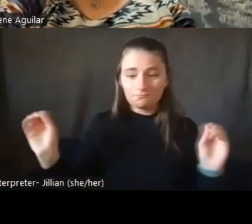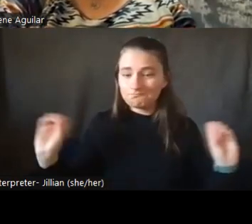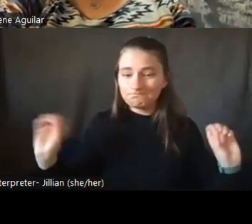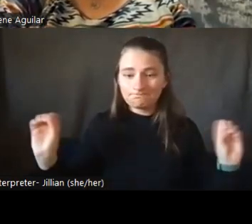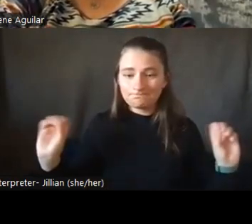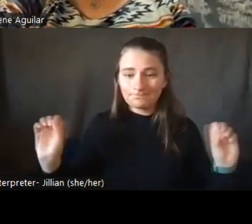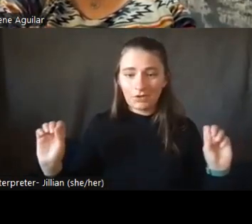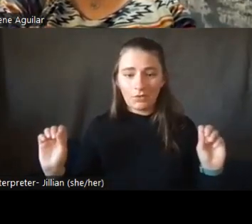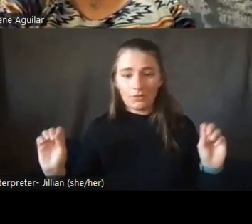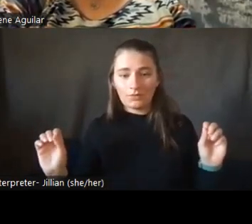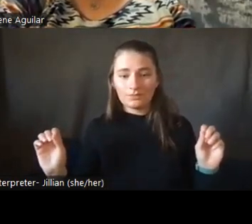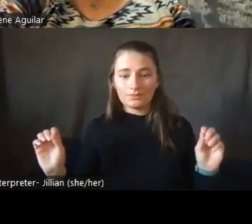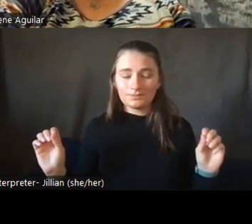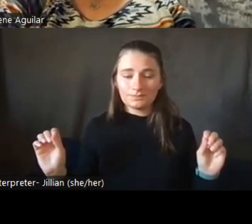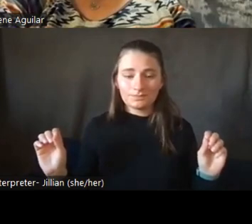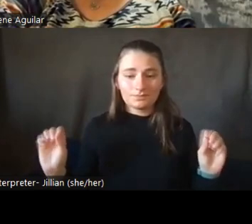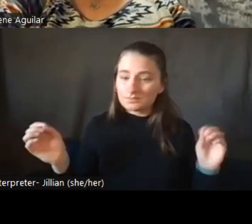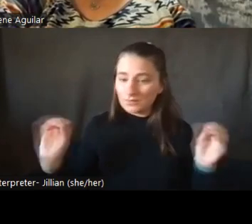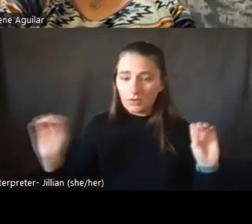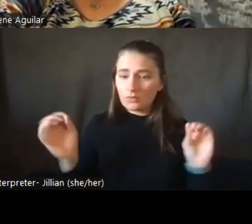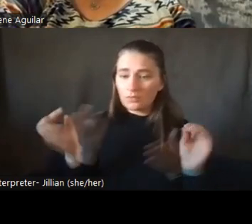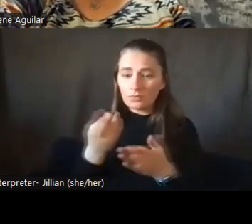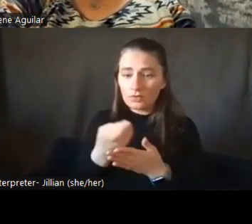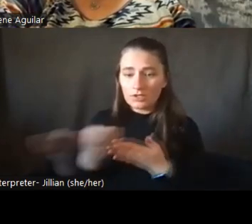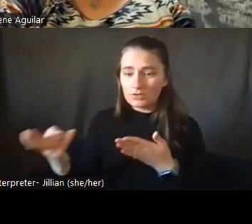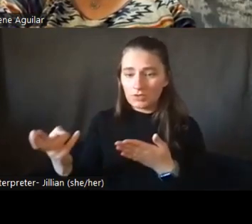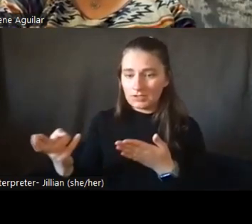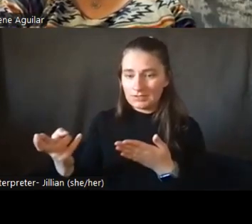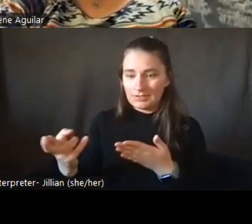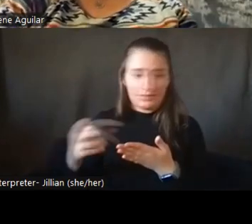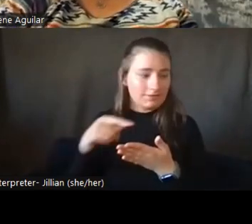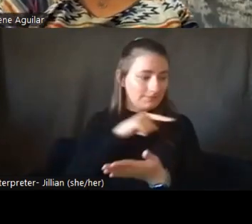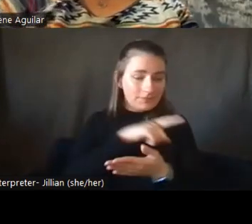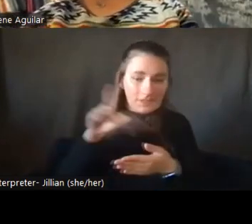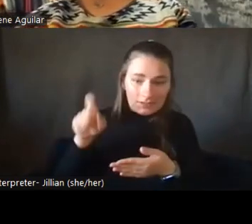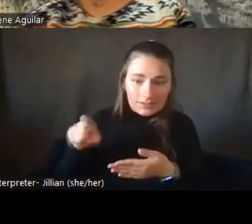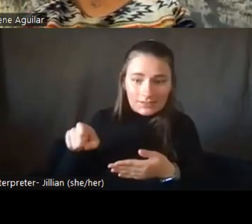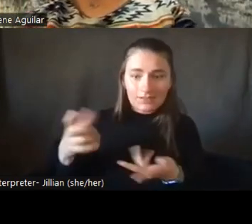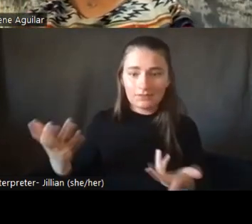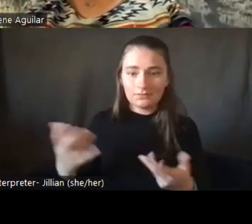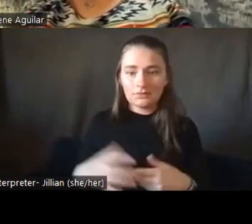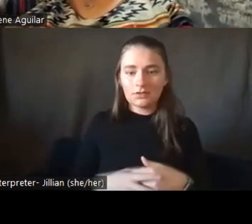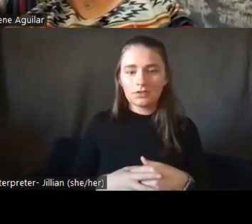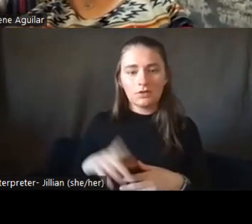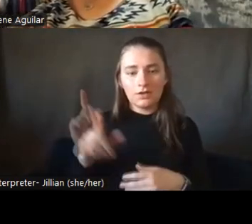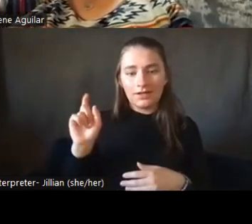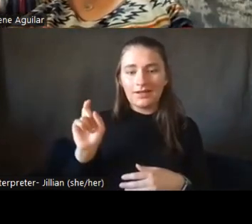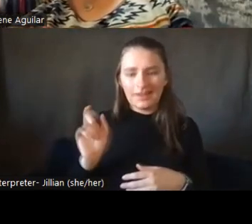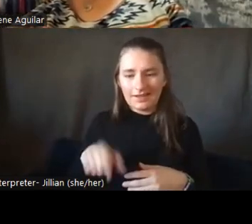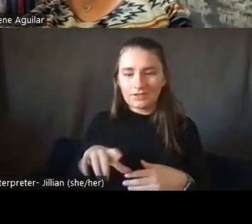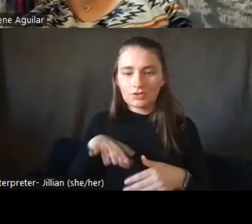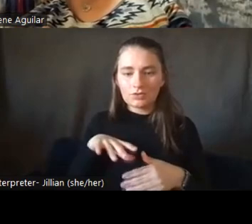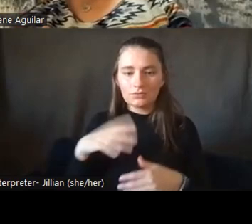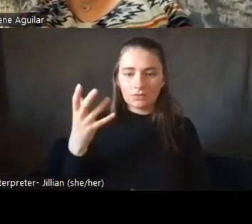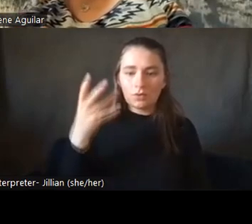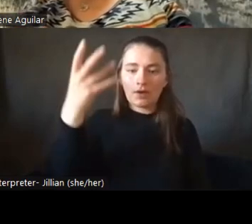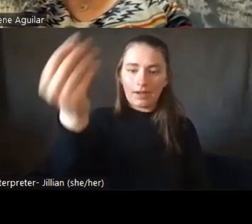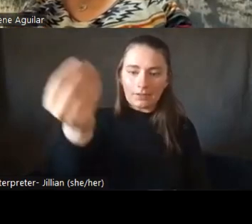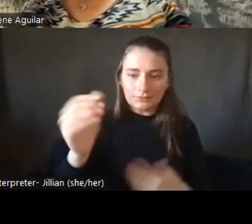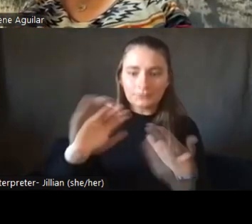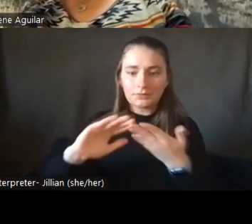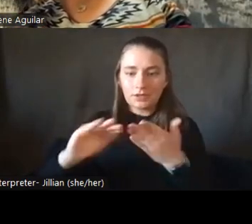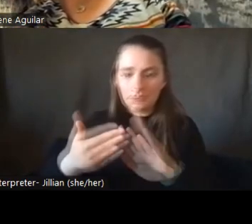the resources that they needed. And we had to go out into the community